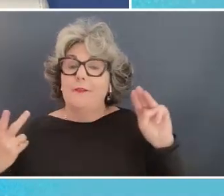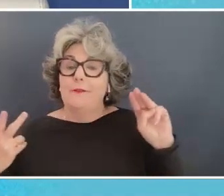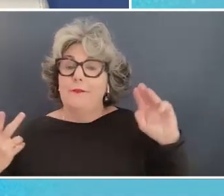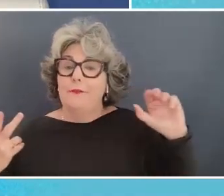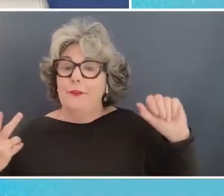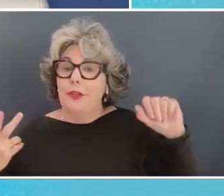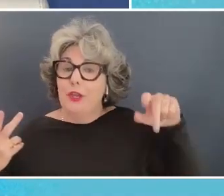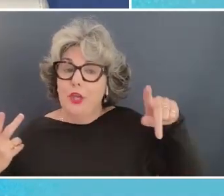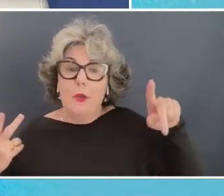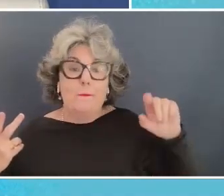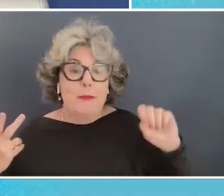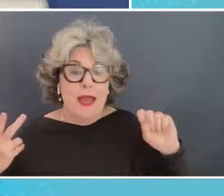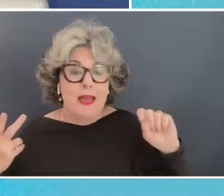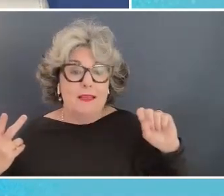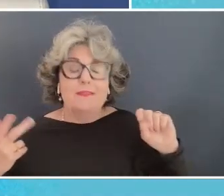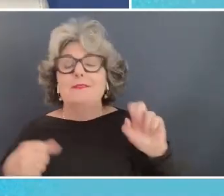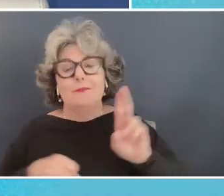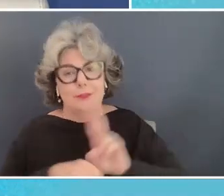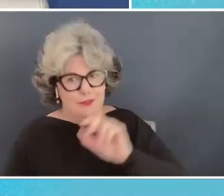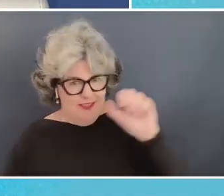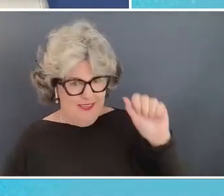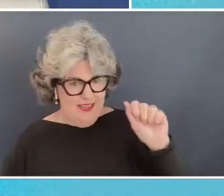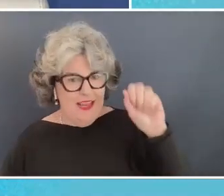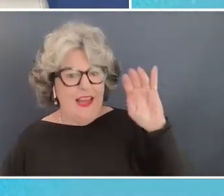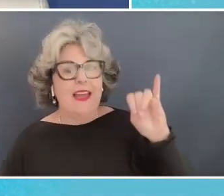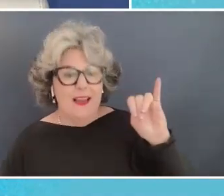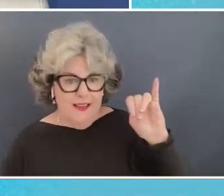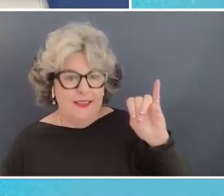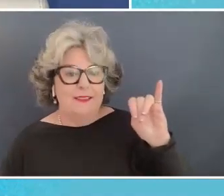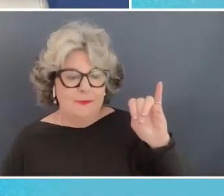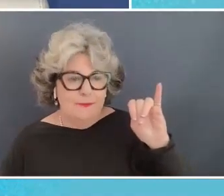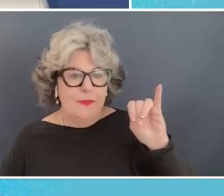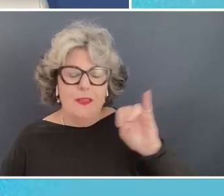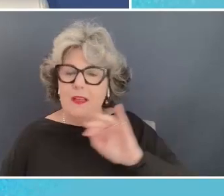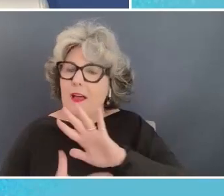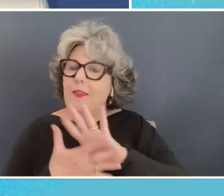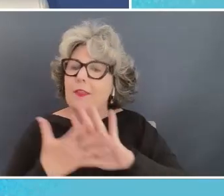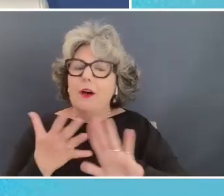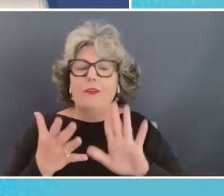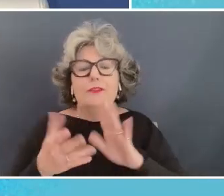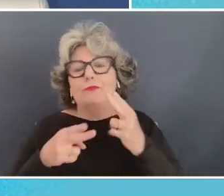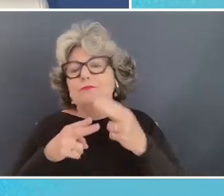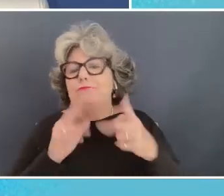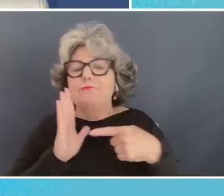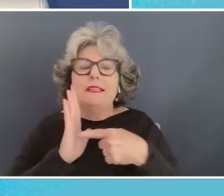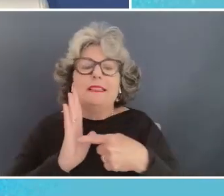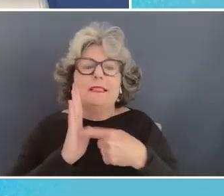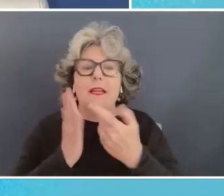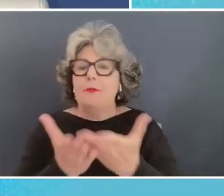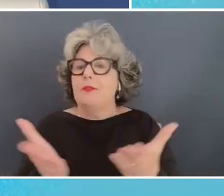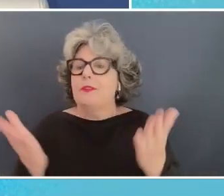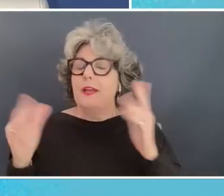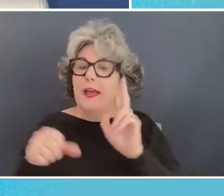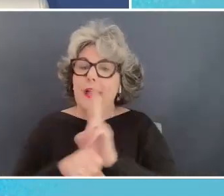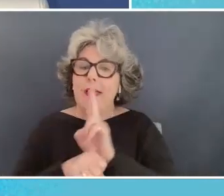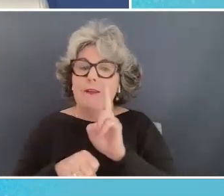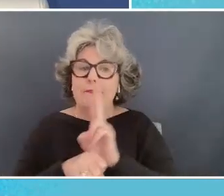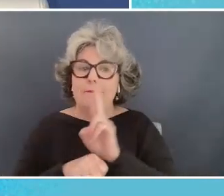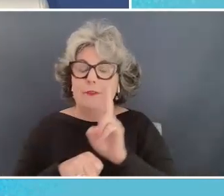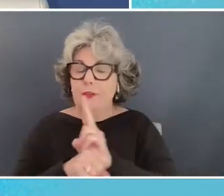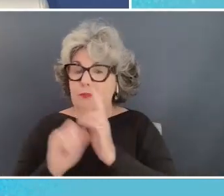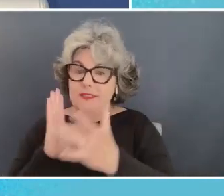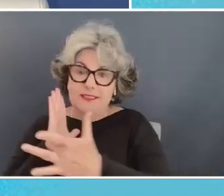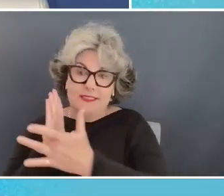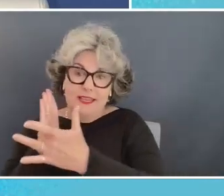beta based on artificial intelligence um and these are really just examples of how we've taken our underlying technology